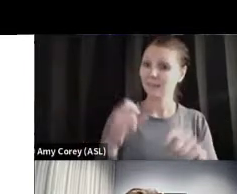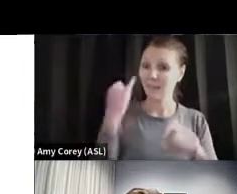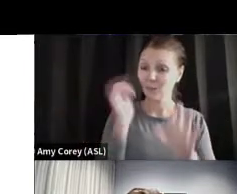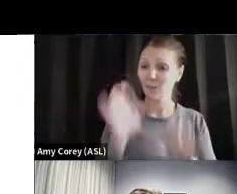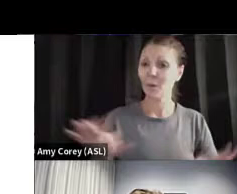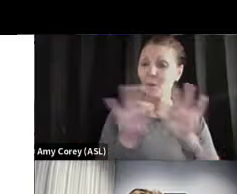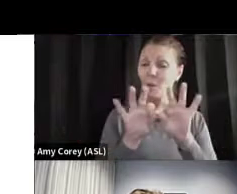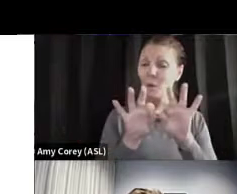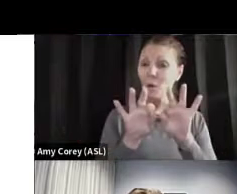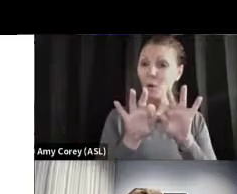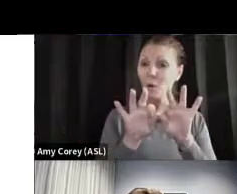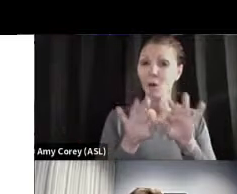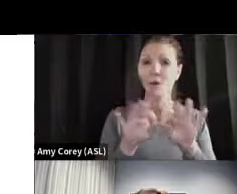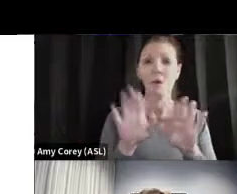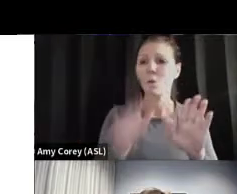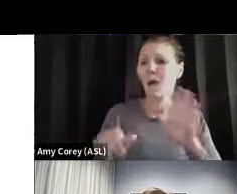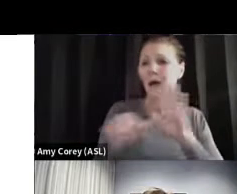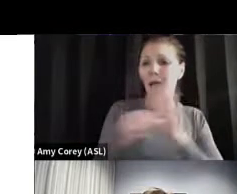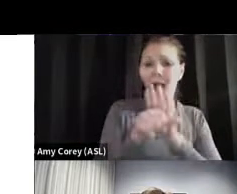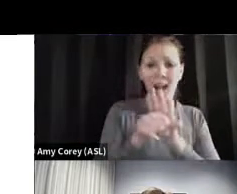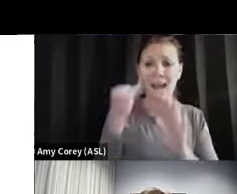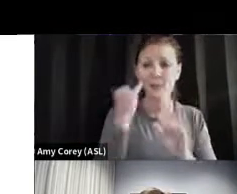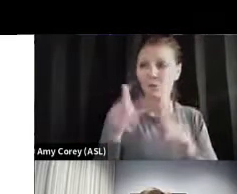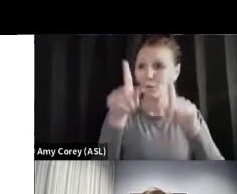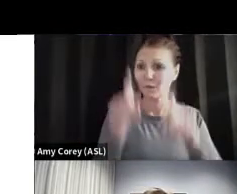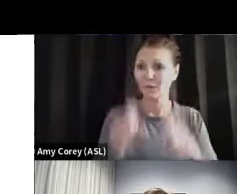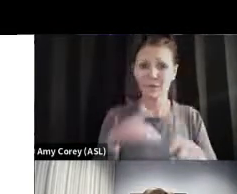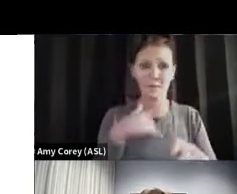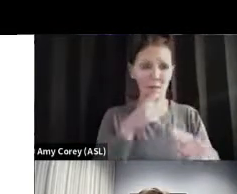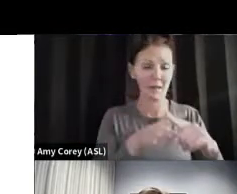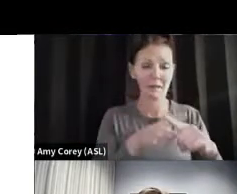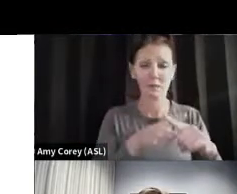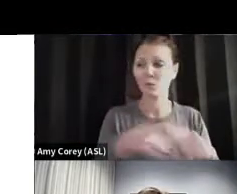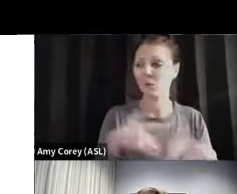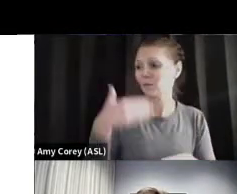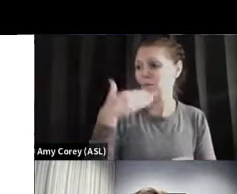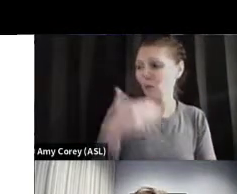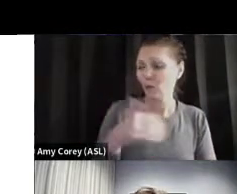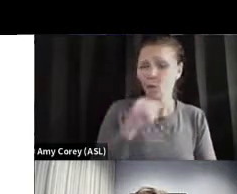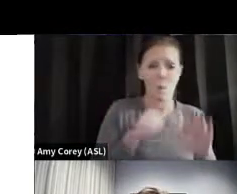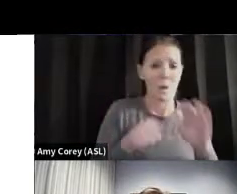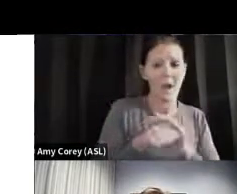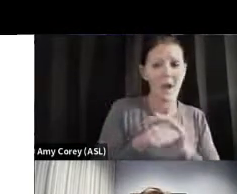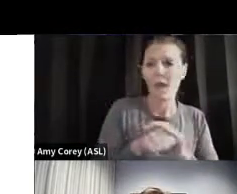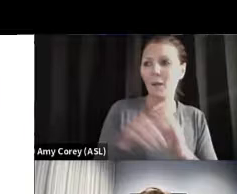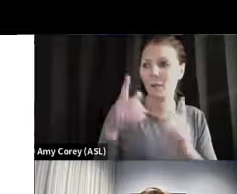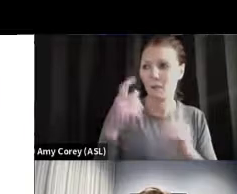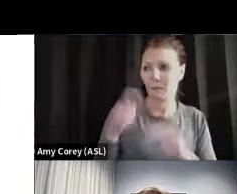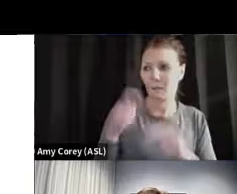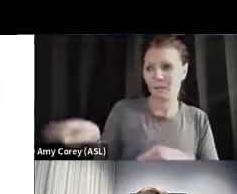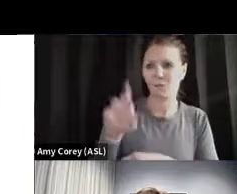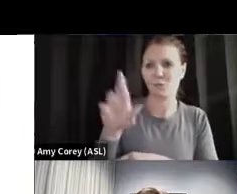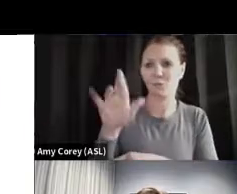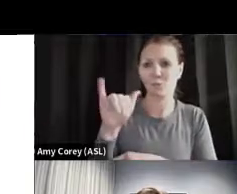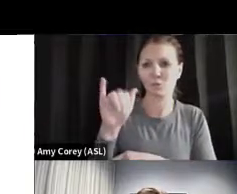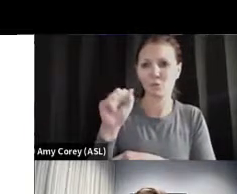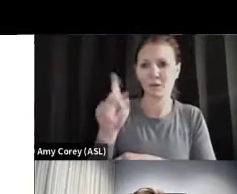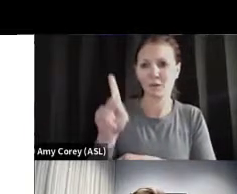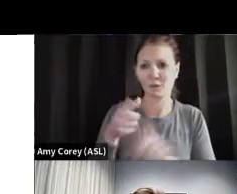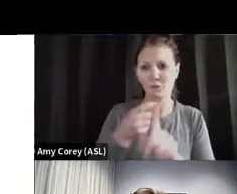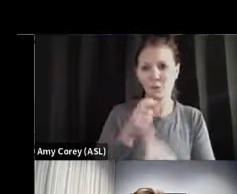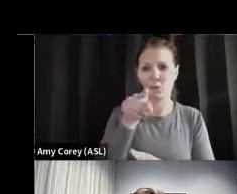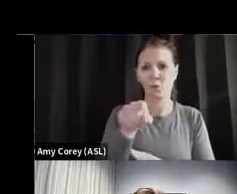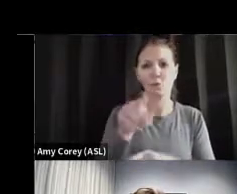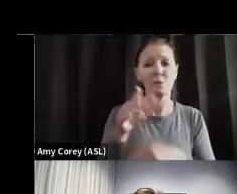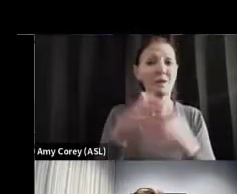real. Don't hide that information that you're not feeling well because you're putting somebody else at risk. So get tested if you're not feeling well. Even if you're vaccinated, you